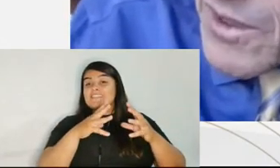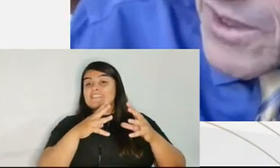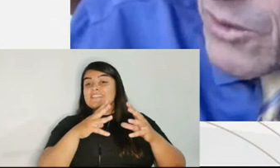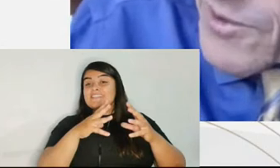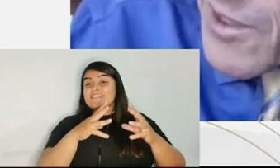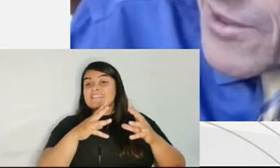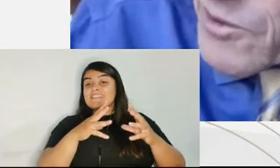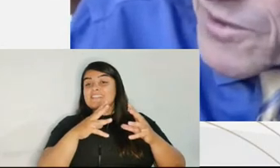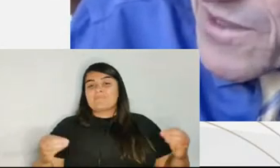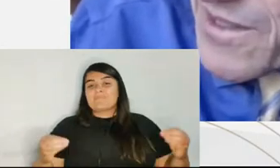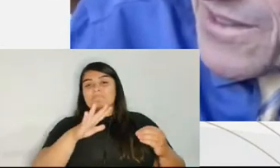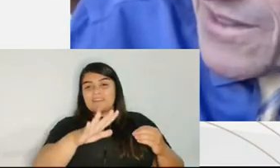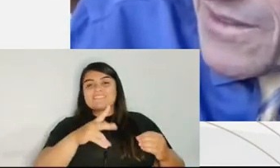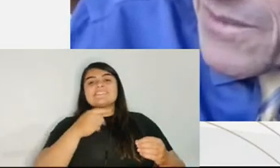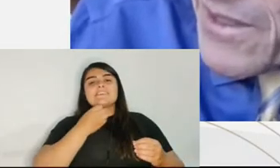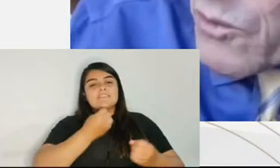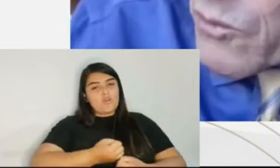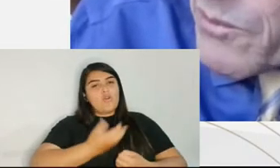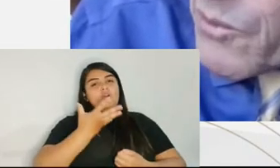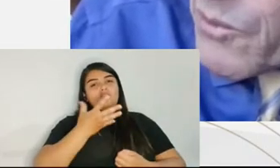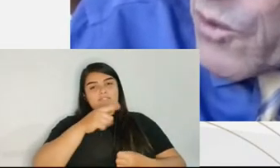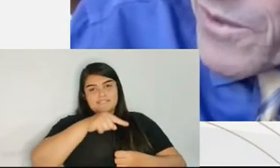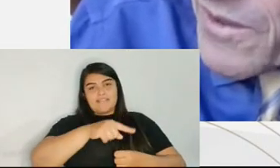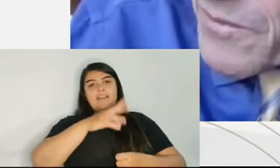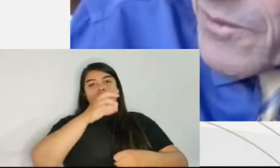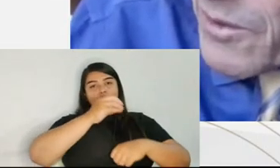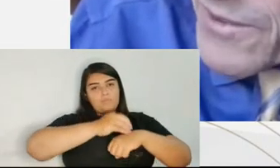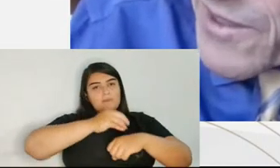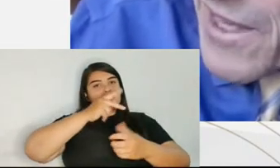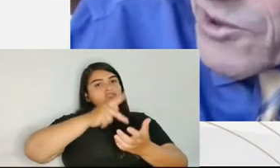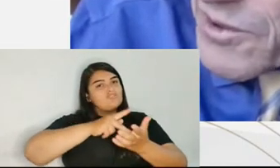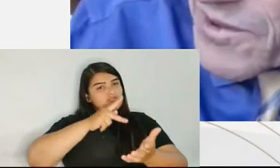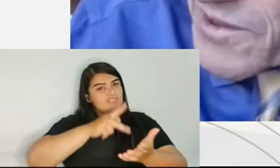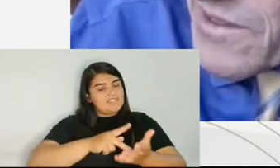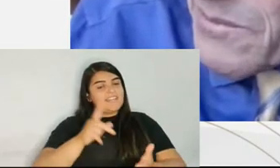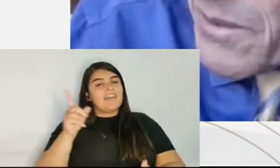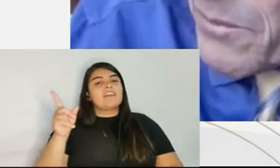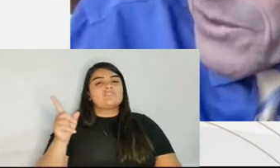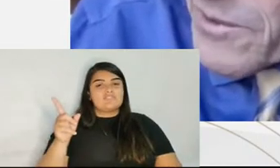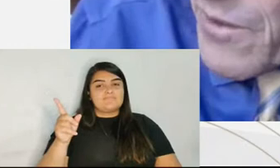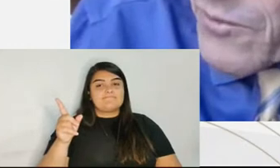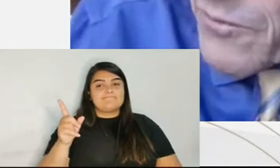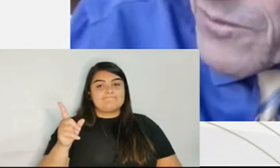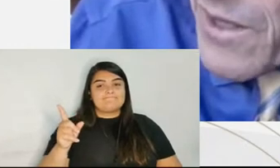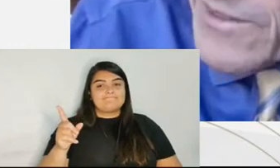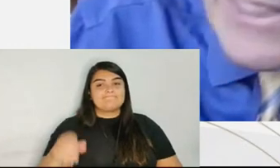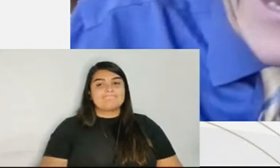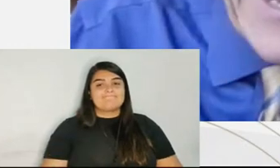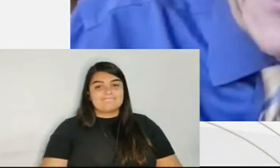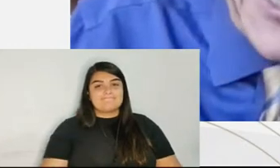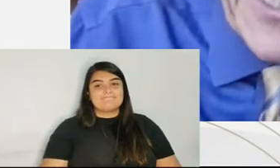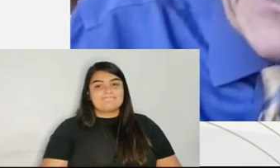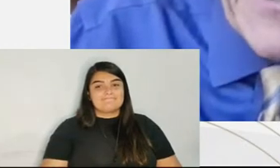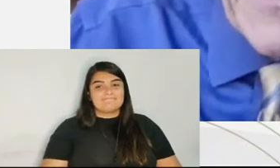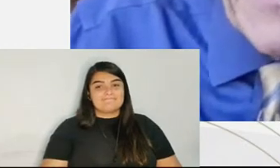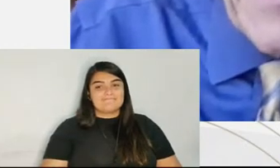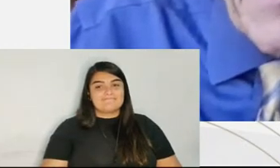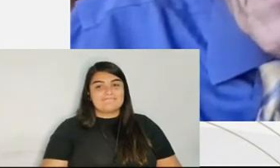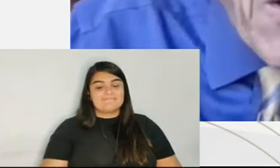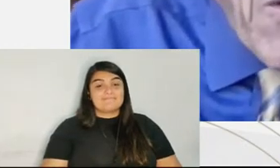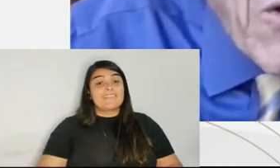of the country, in Los Angeles, the annual report of the Los Angeles public defender from 1918,